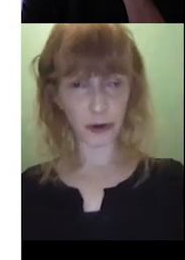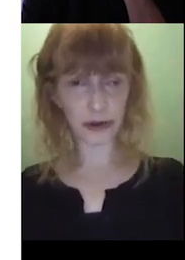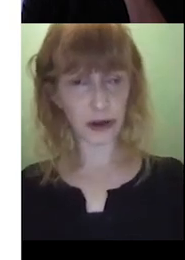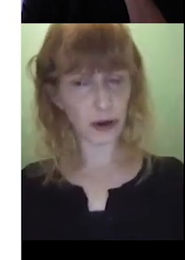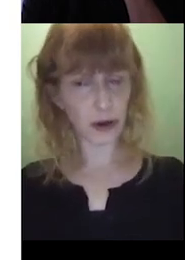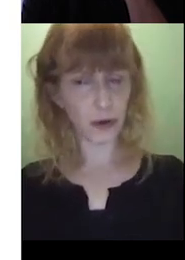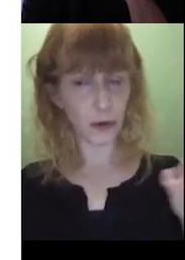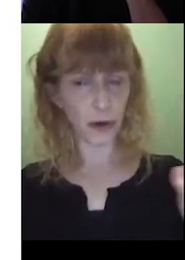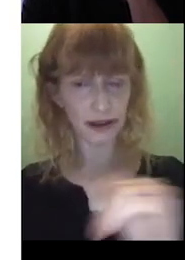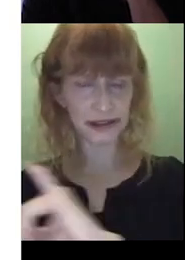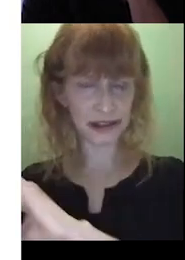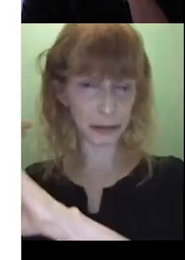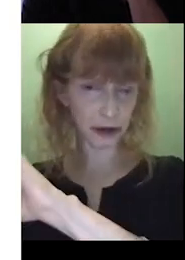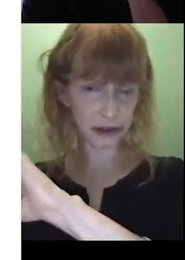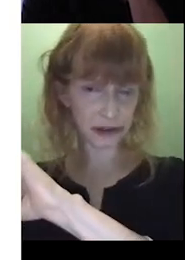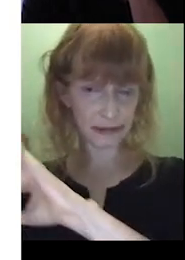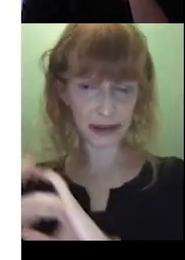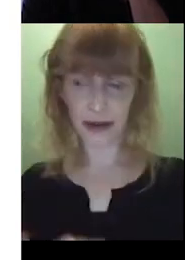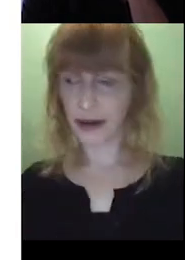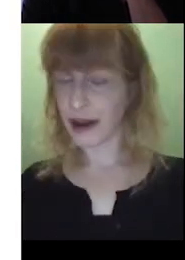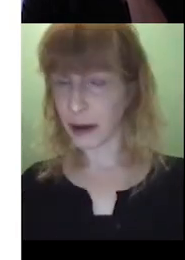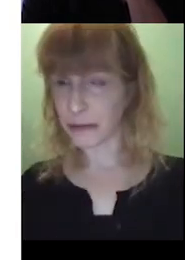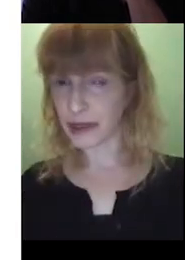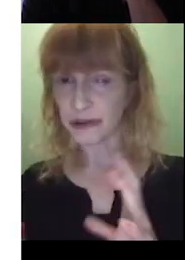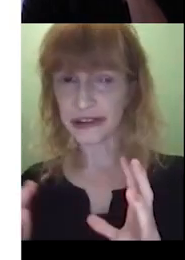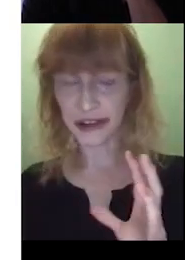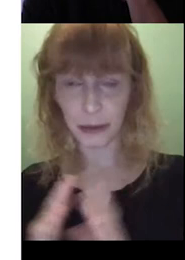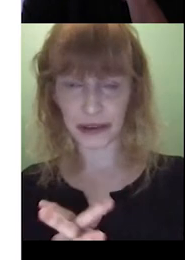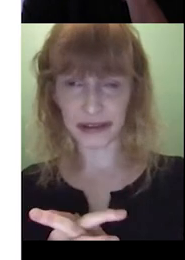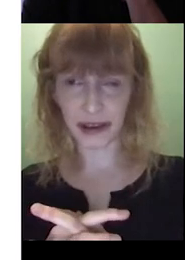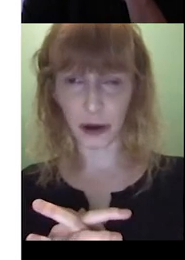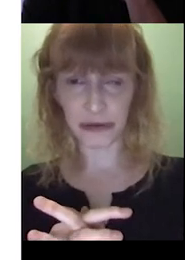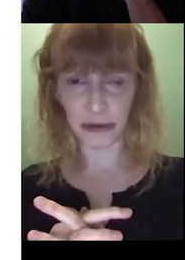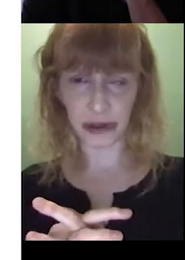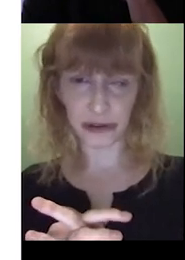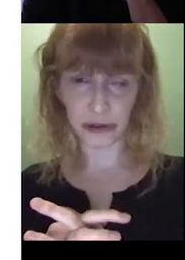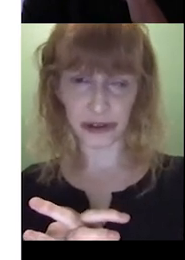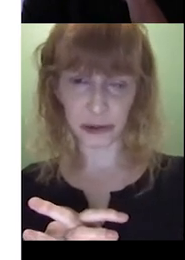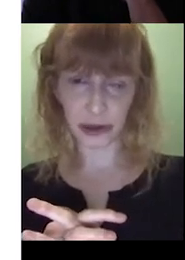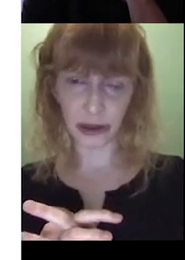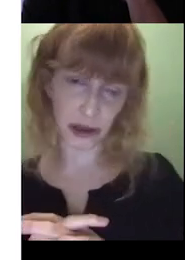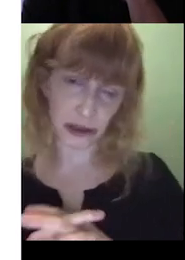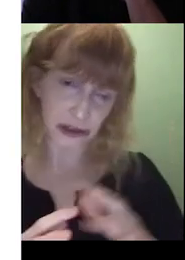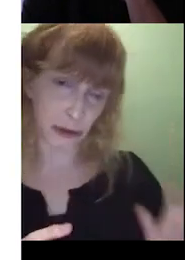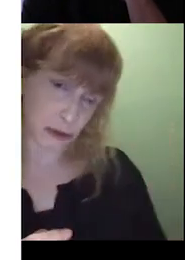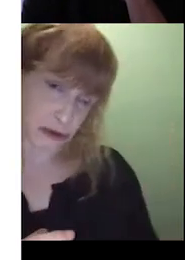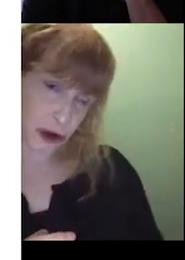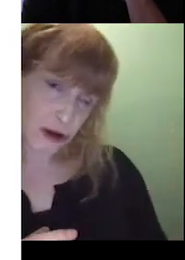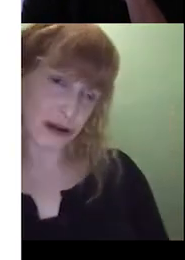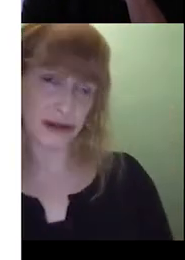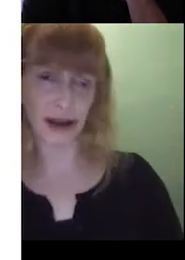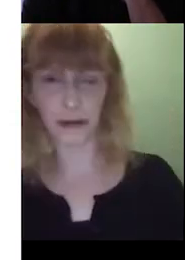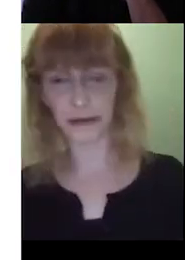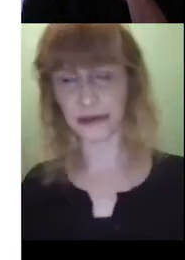called Where's Spot? Now, I'll just start out by saying, often when I do this as well, I just model